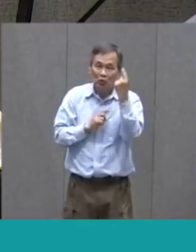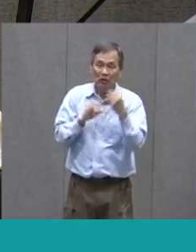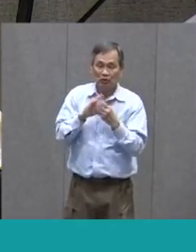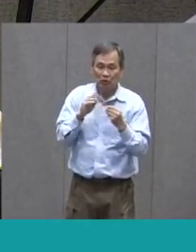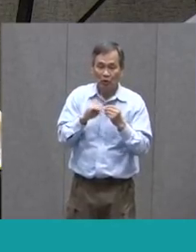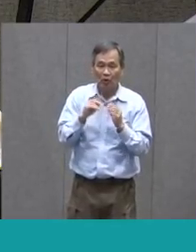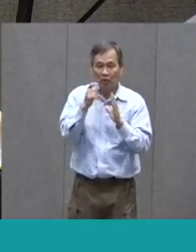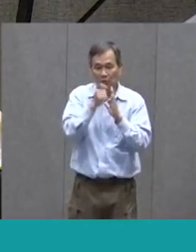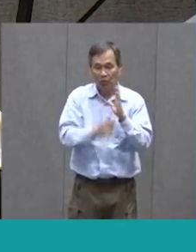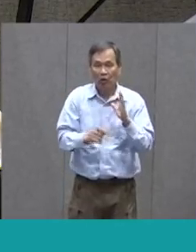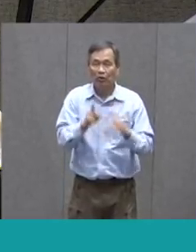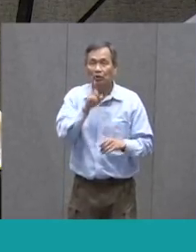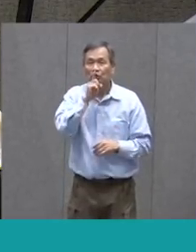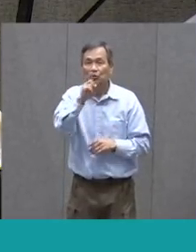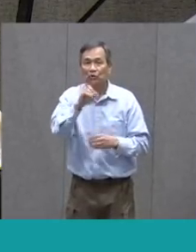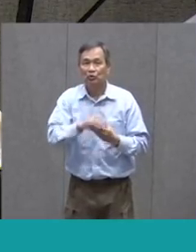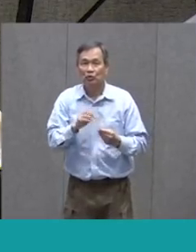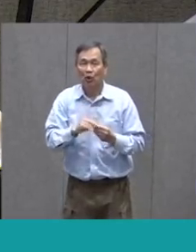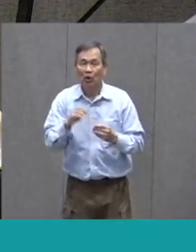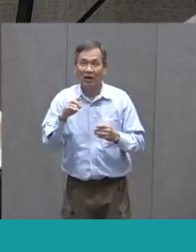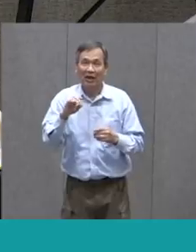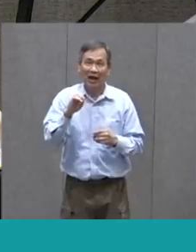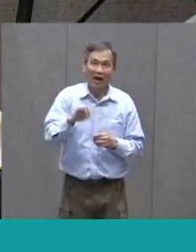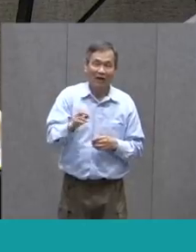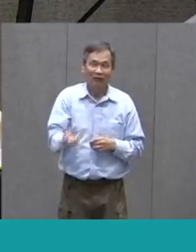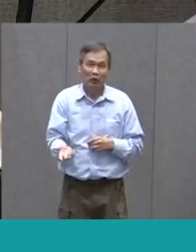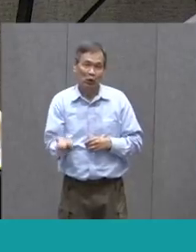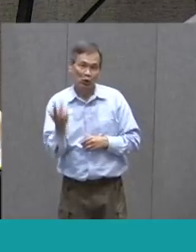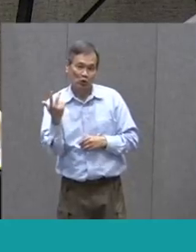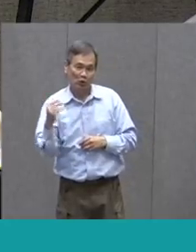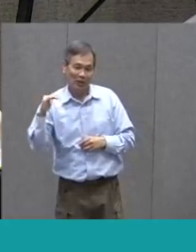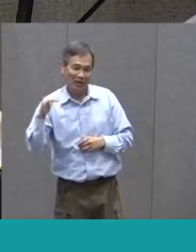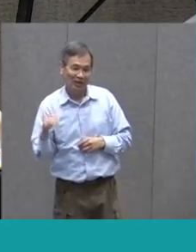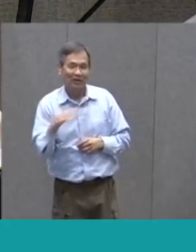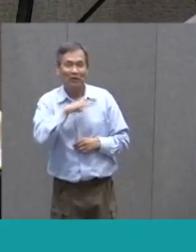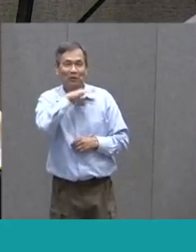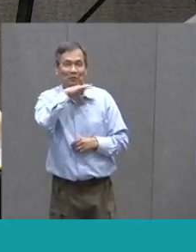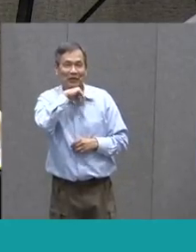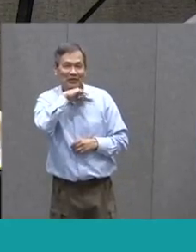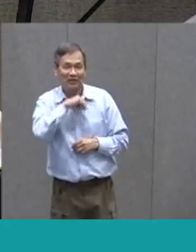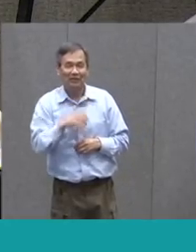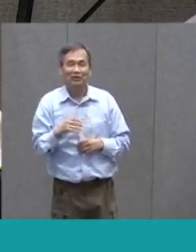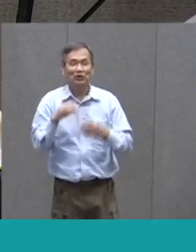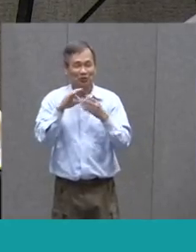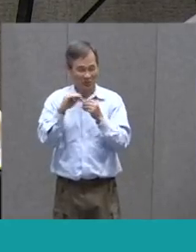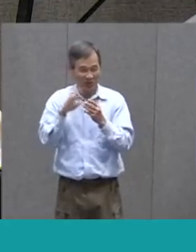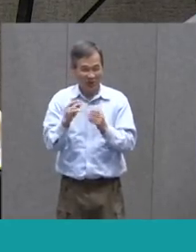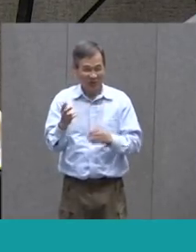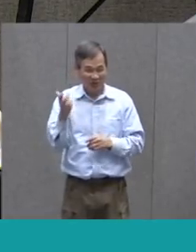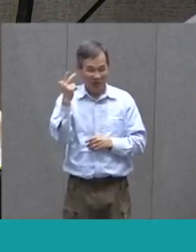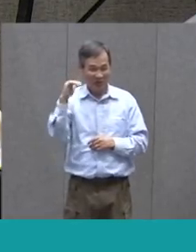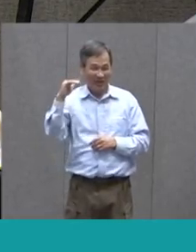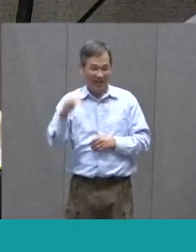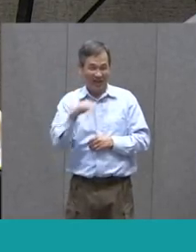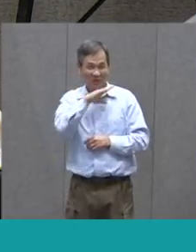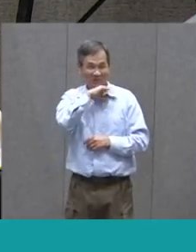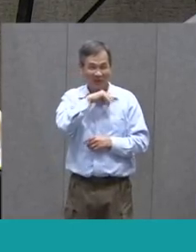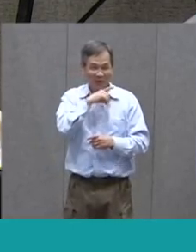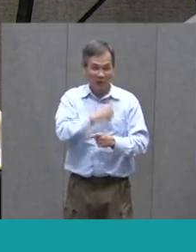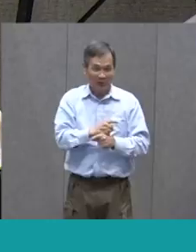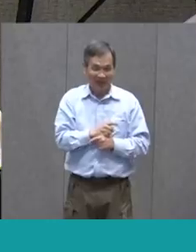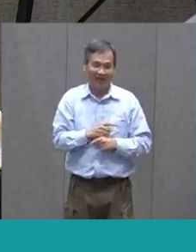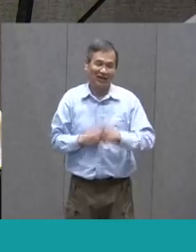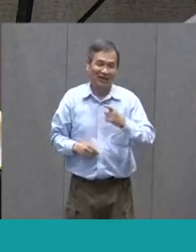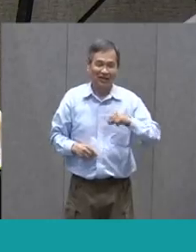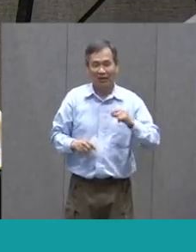True story of The three little Pigs And it takes The story of The three little Pigs where the Pigs The wolf